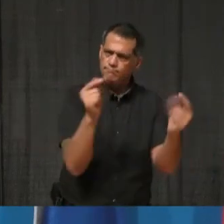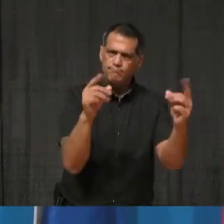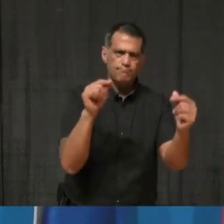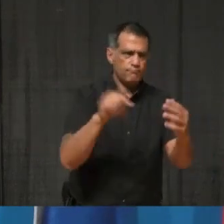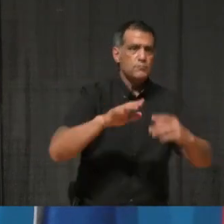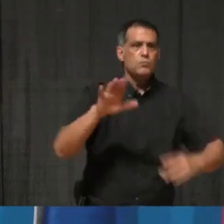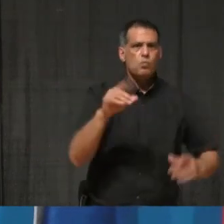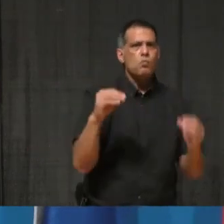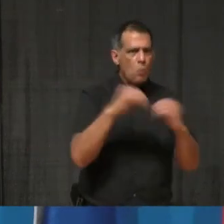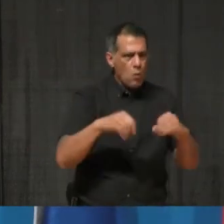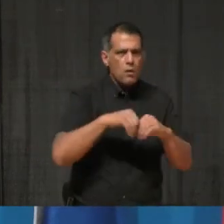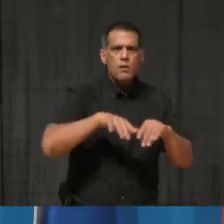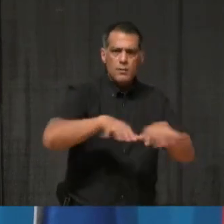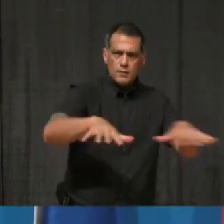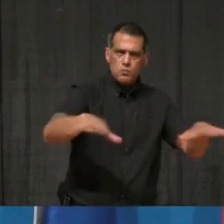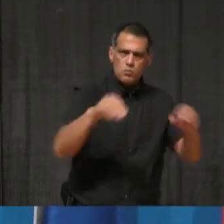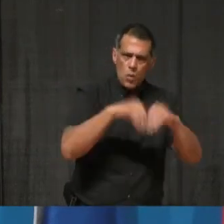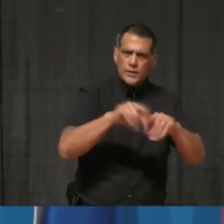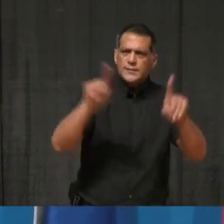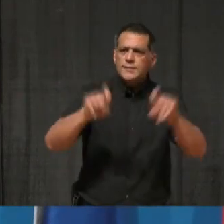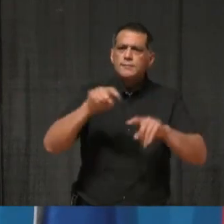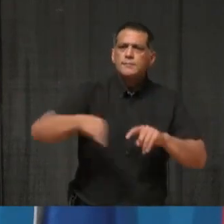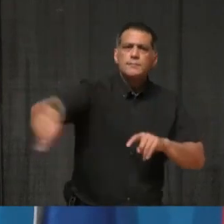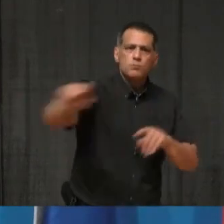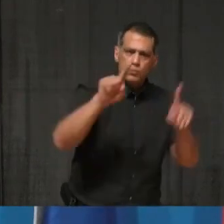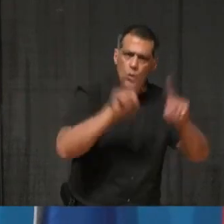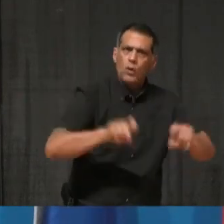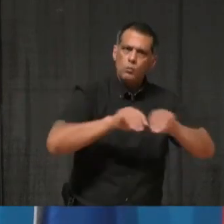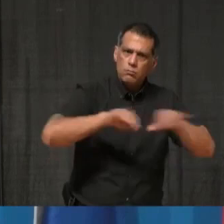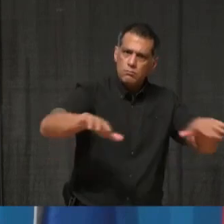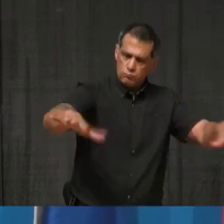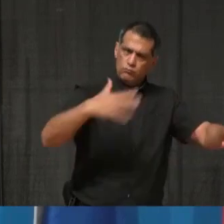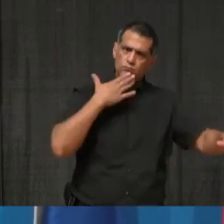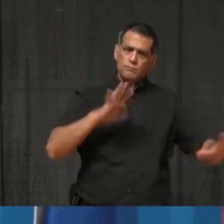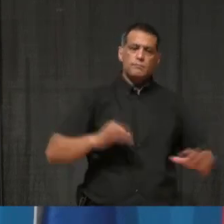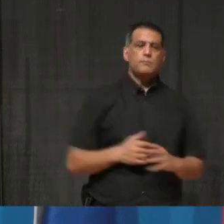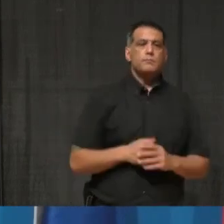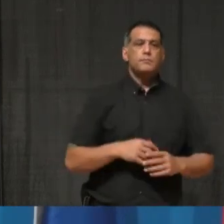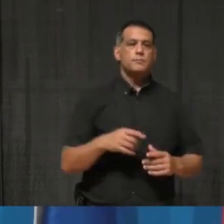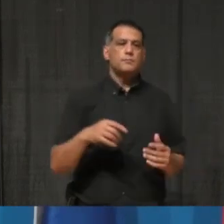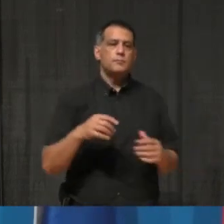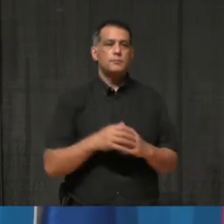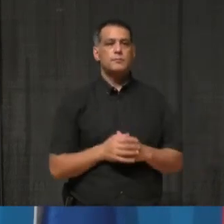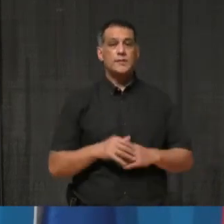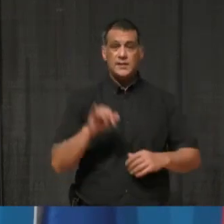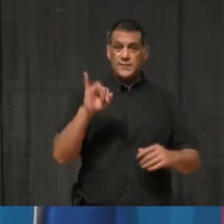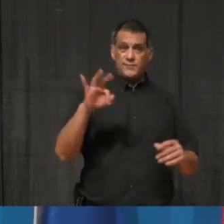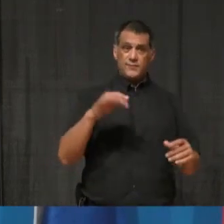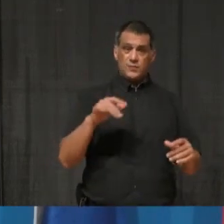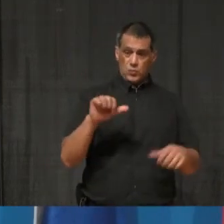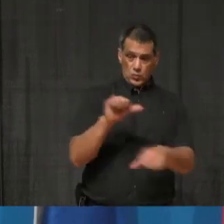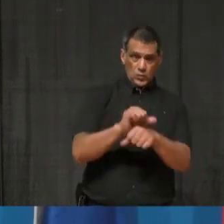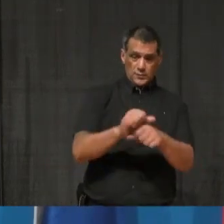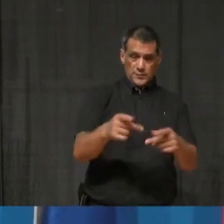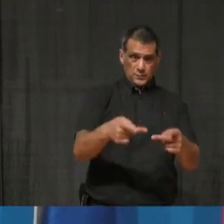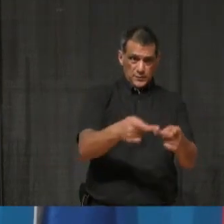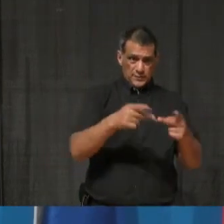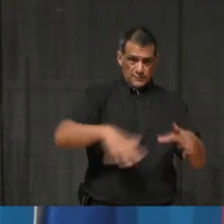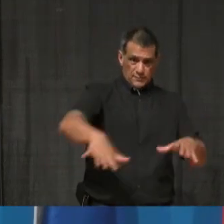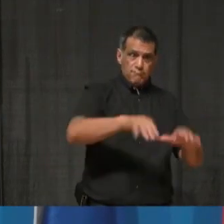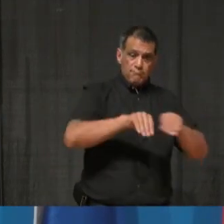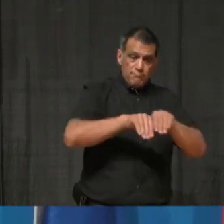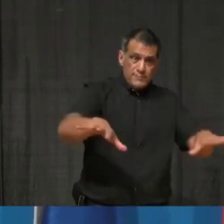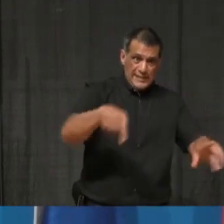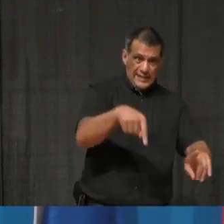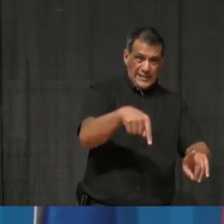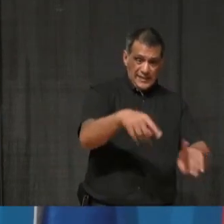available to companies. In the event that we are in the course of a workplace investigation or outbreak, we may